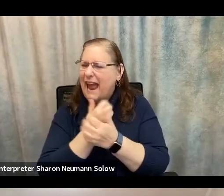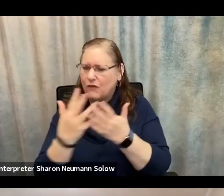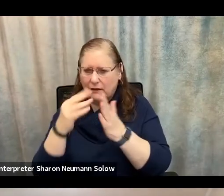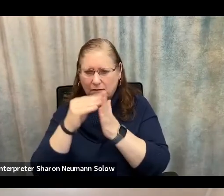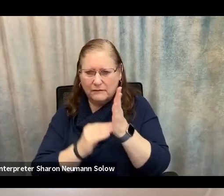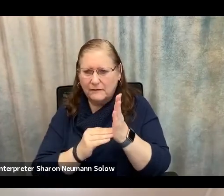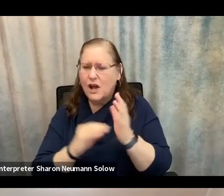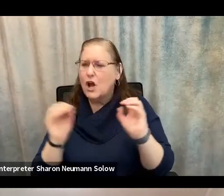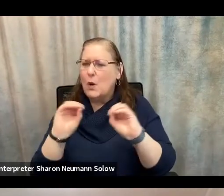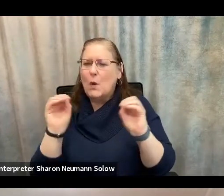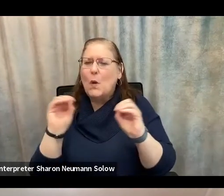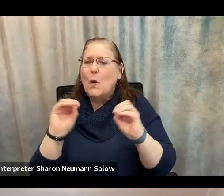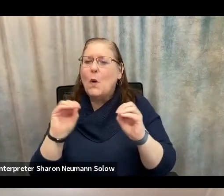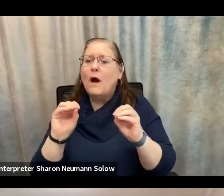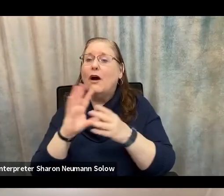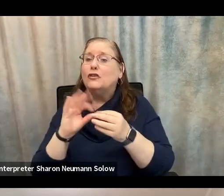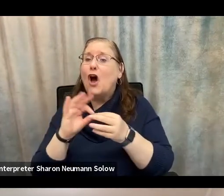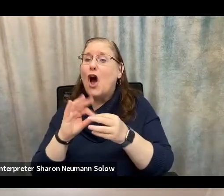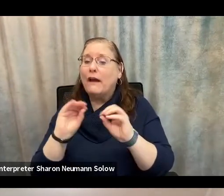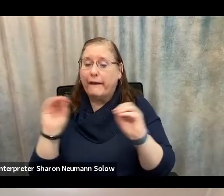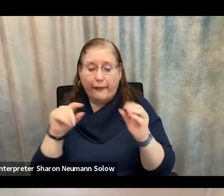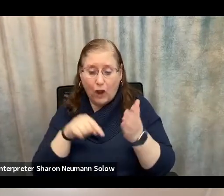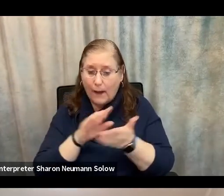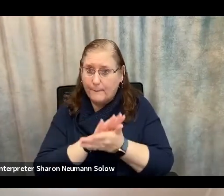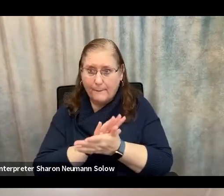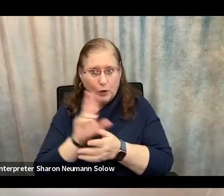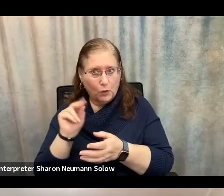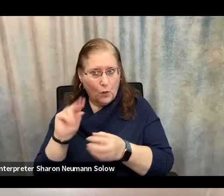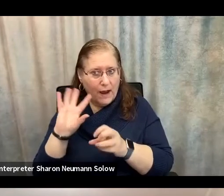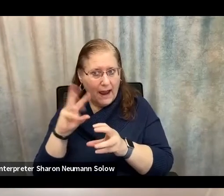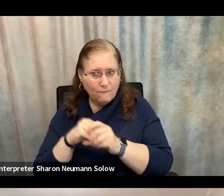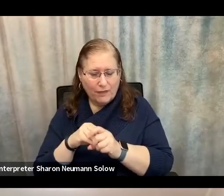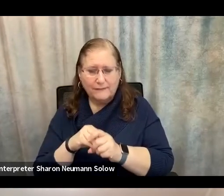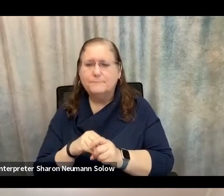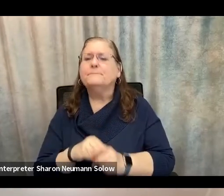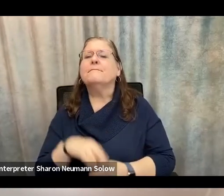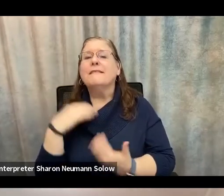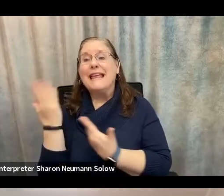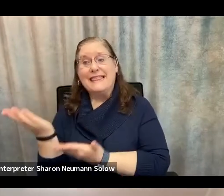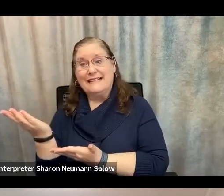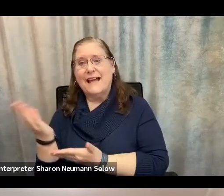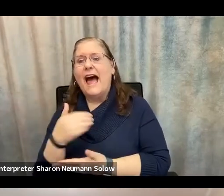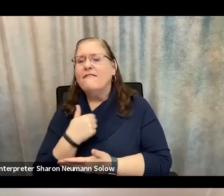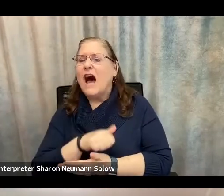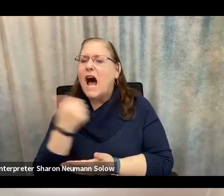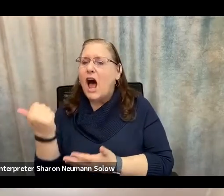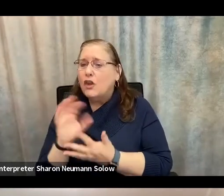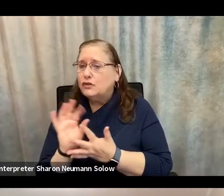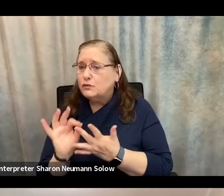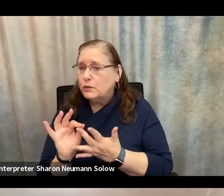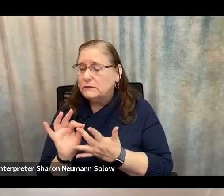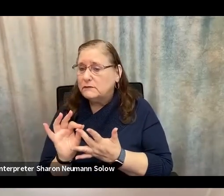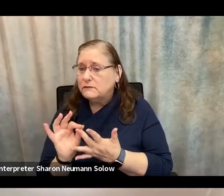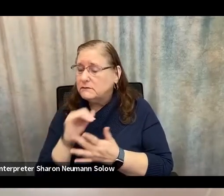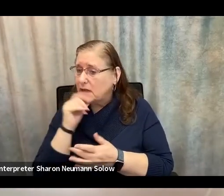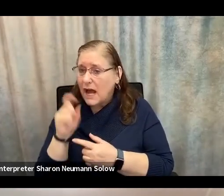yeah, let's move to the next slide, please. This slide is titled Alternatives to Factoring. There, you know,